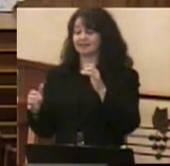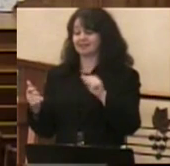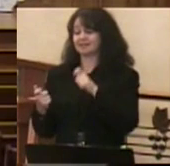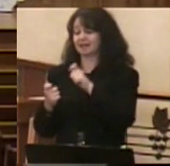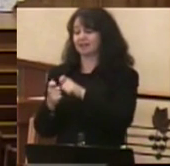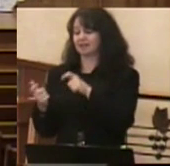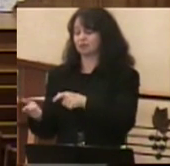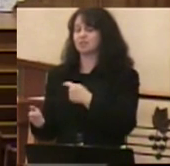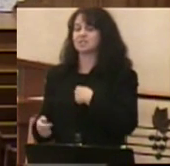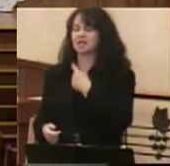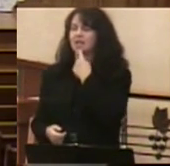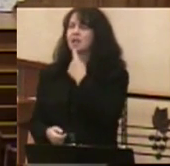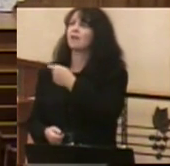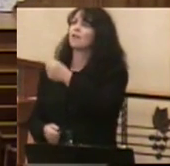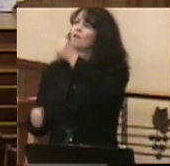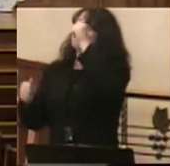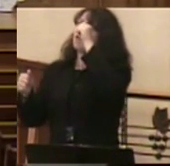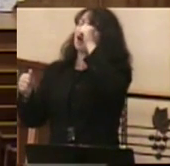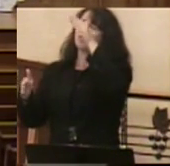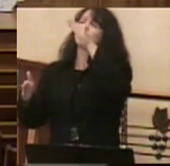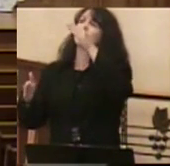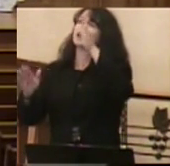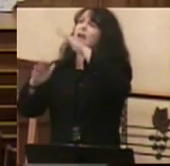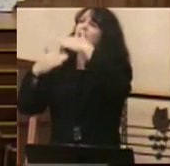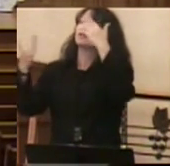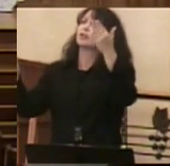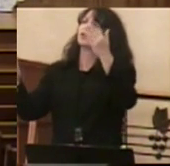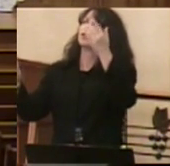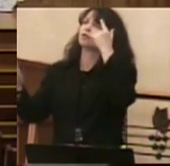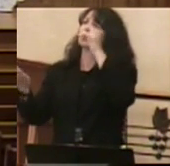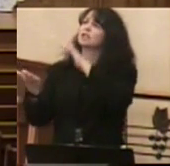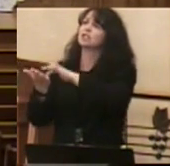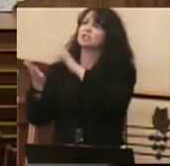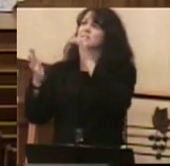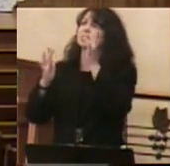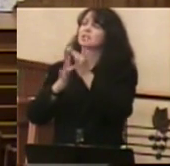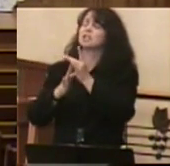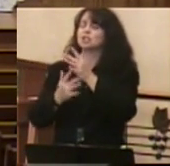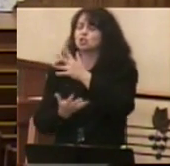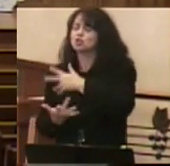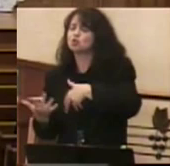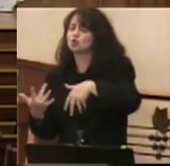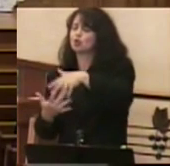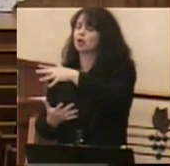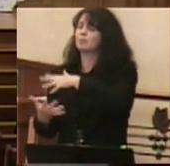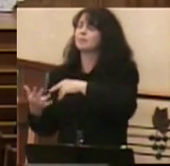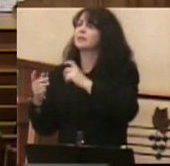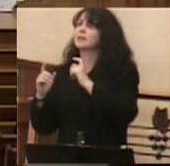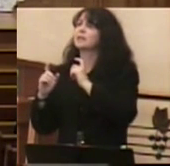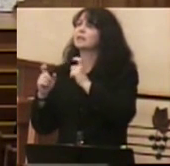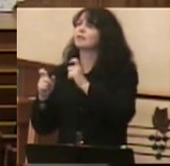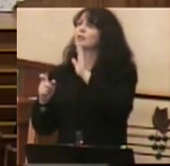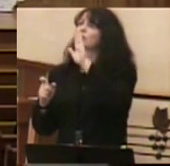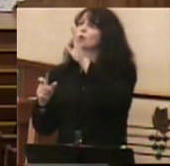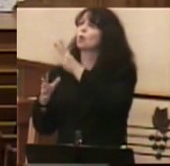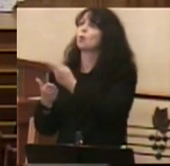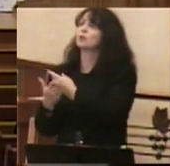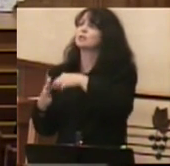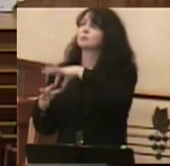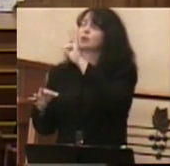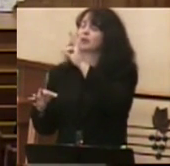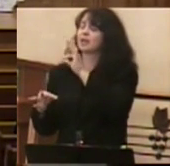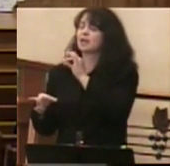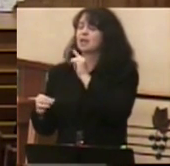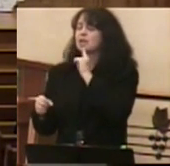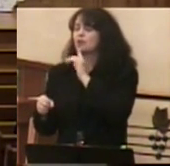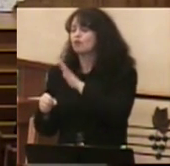Father in heaven, for Jesus' sake, stir up in Caitlin the gift of your Holy Spirit. Confirm